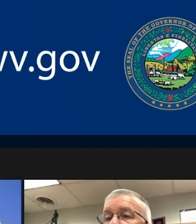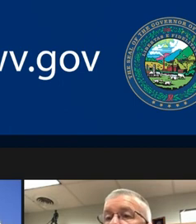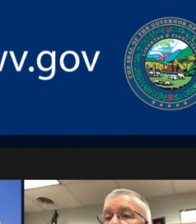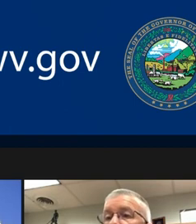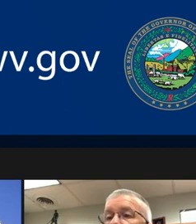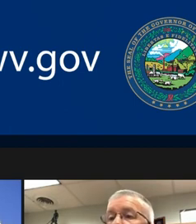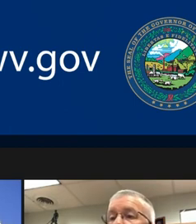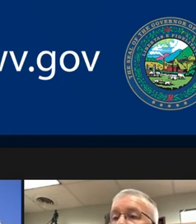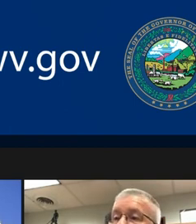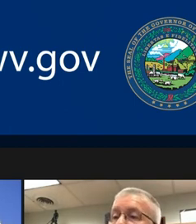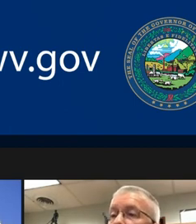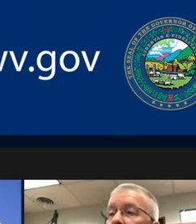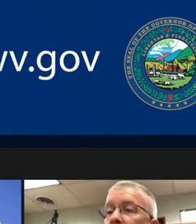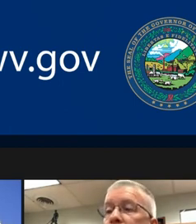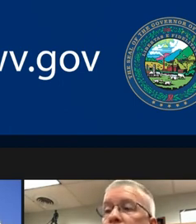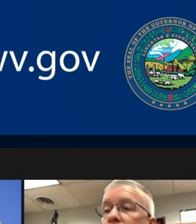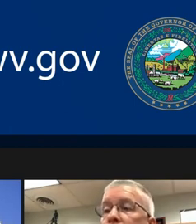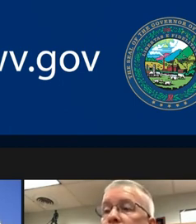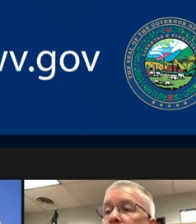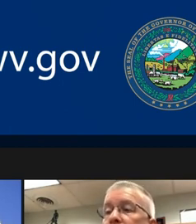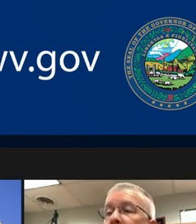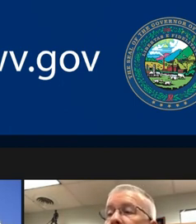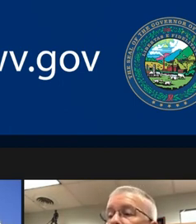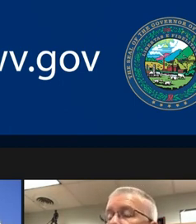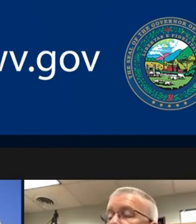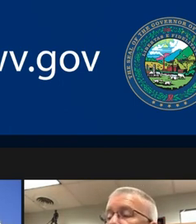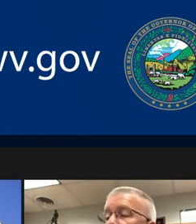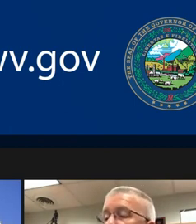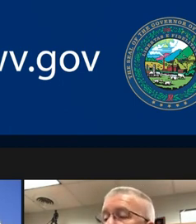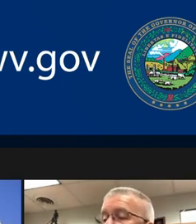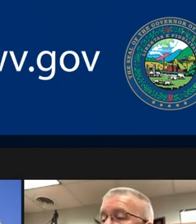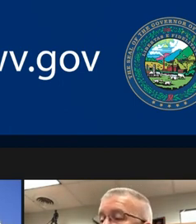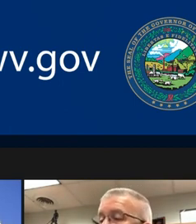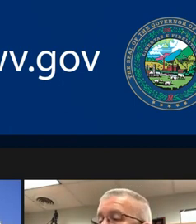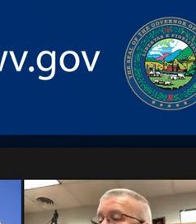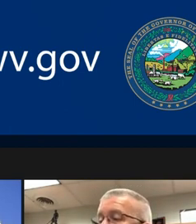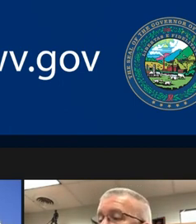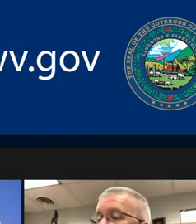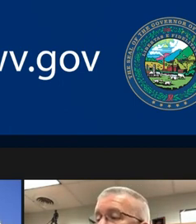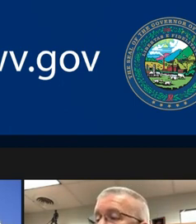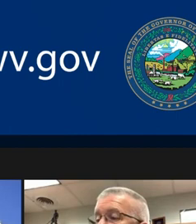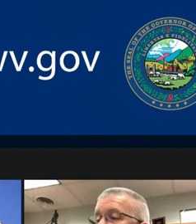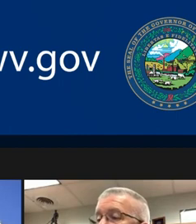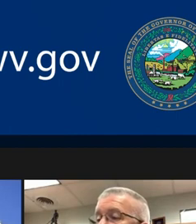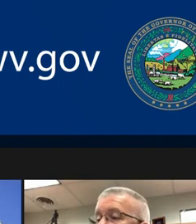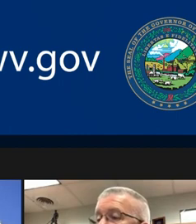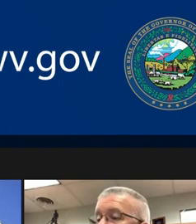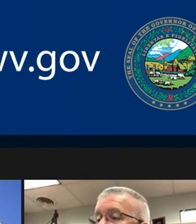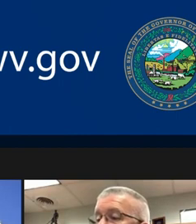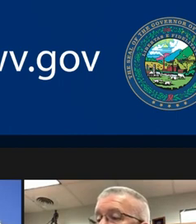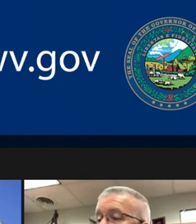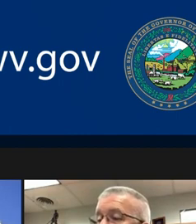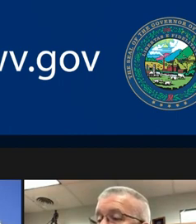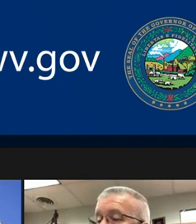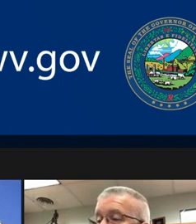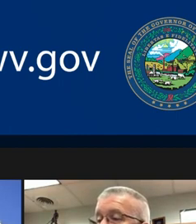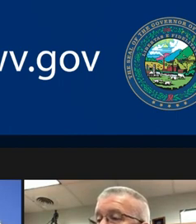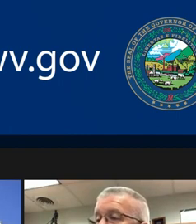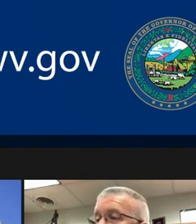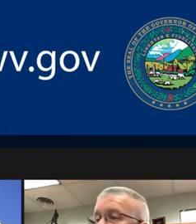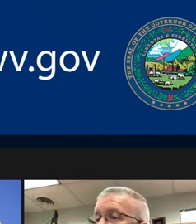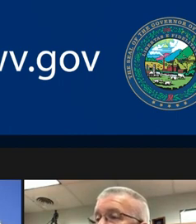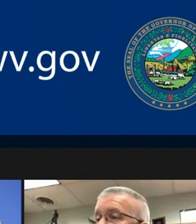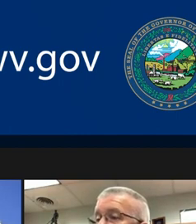is there any study out there that would confirm that we're looking at COVID implications beyond